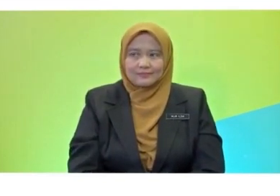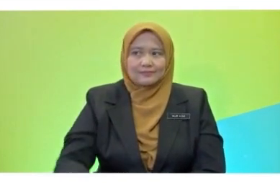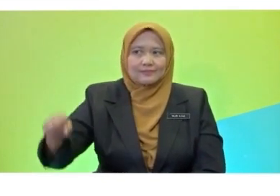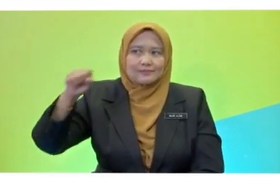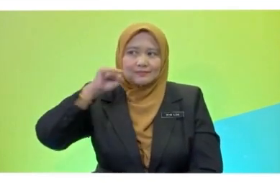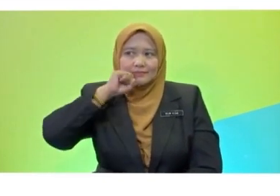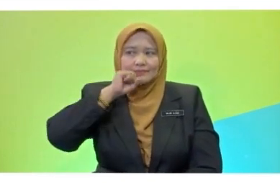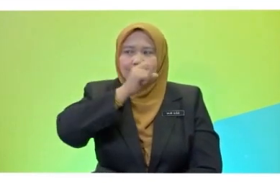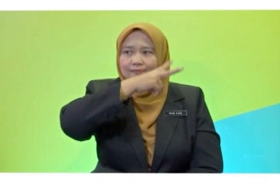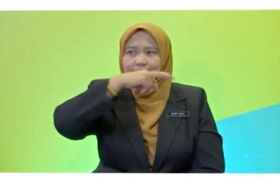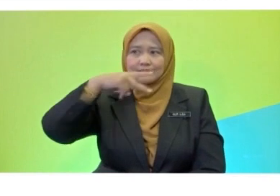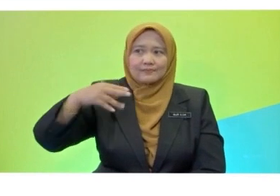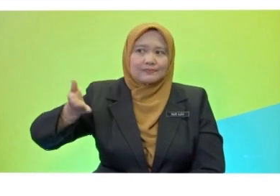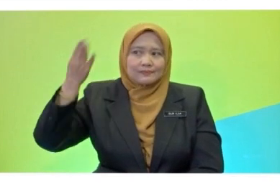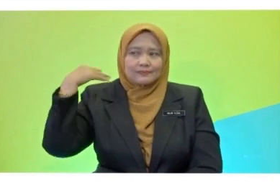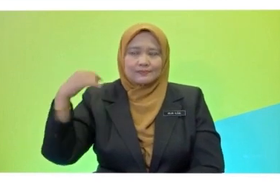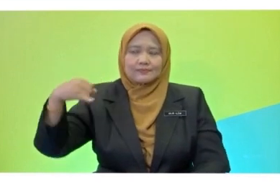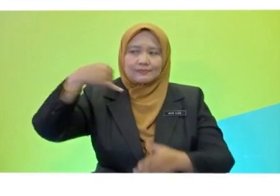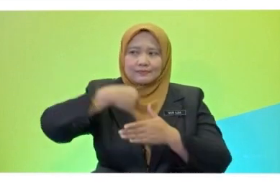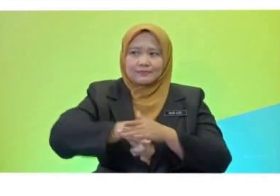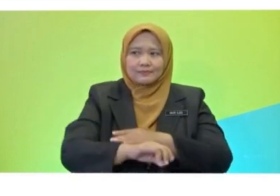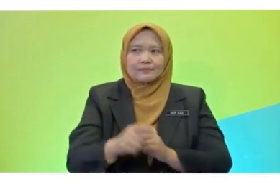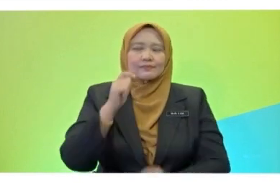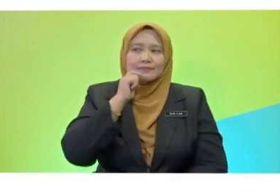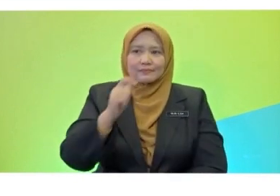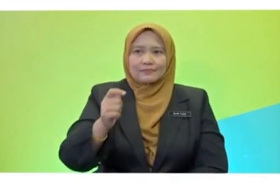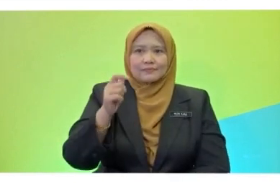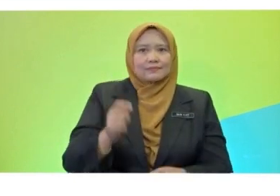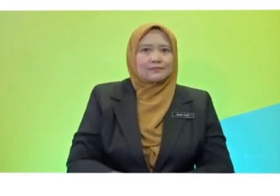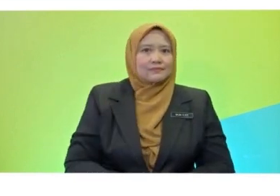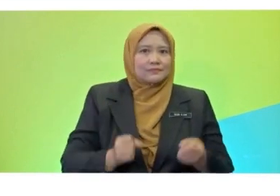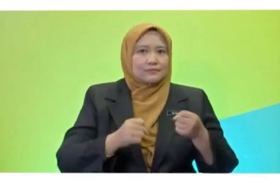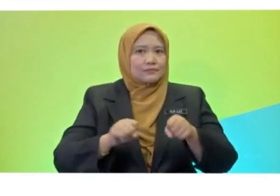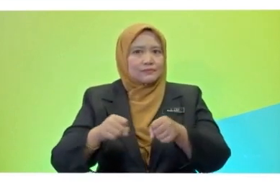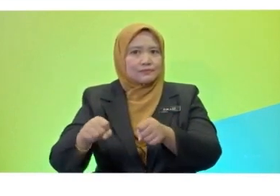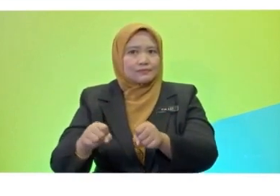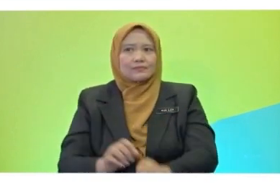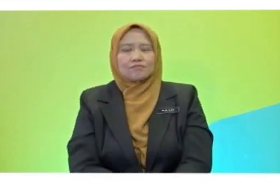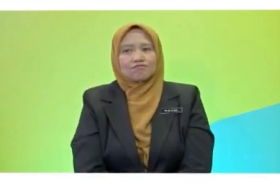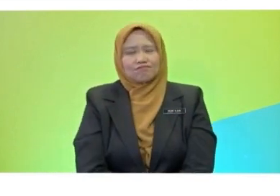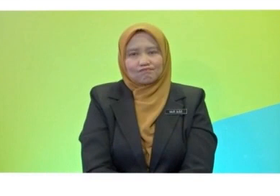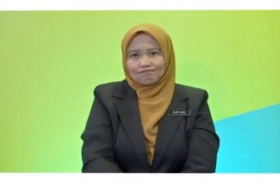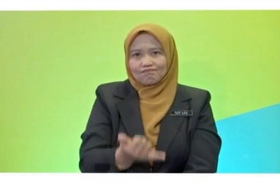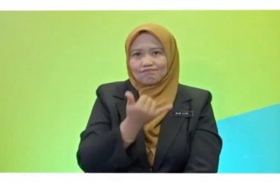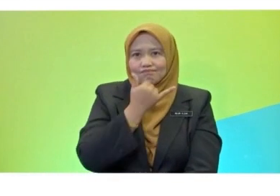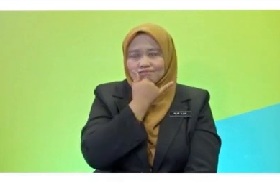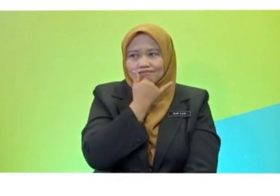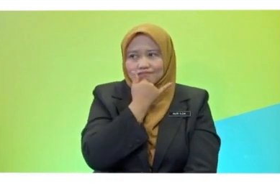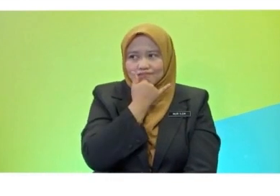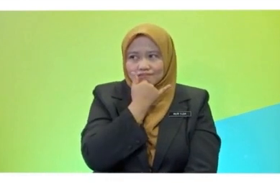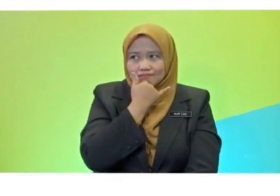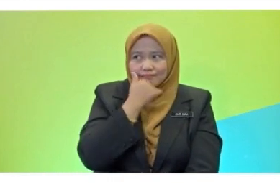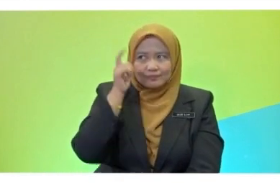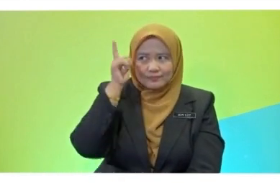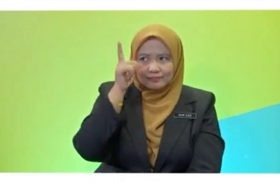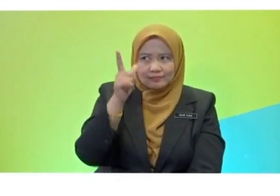Serena swam in the river. So, is that a true or false statement? False. False. Let's